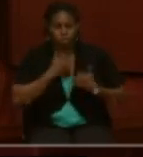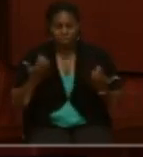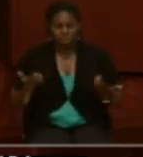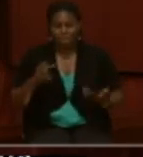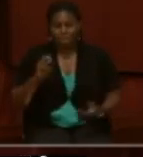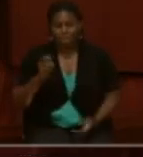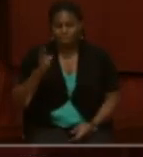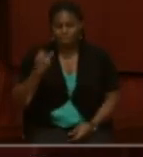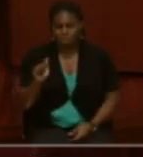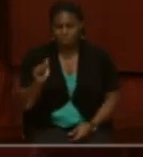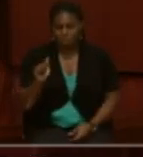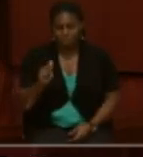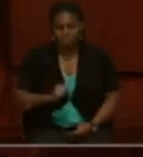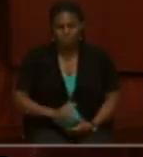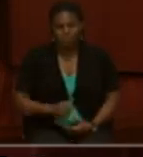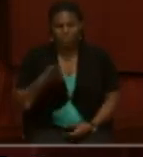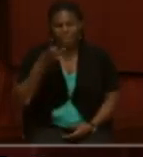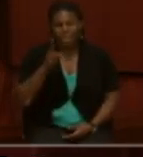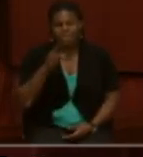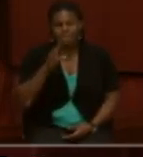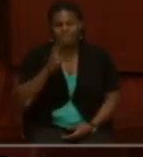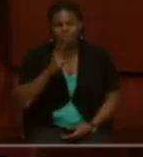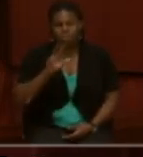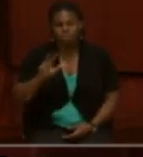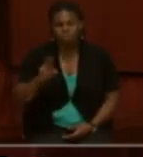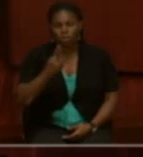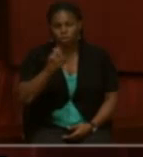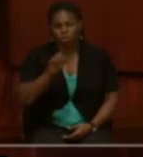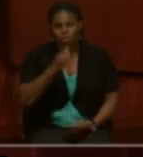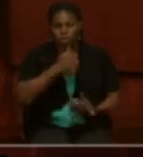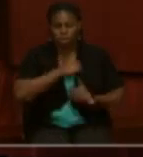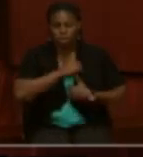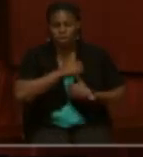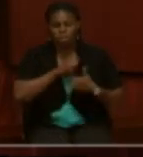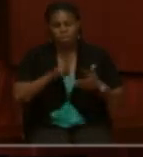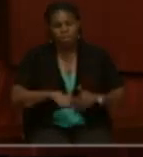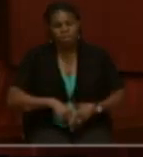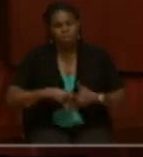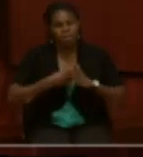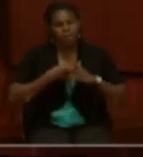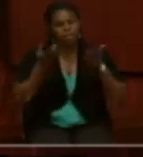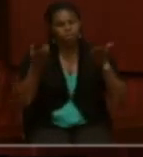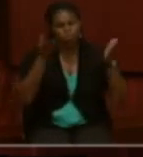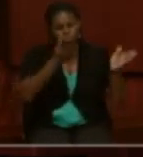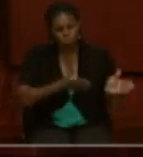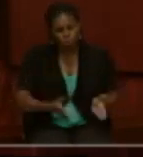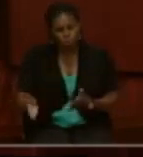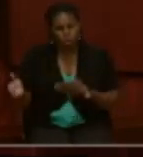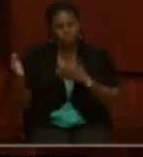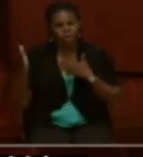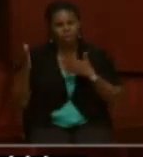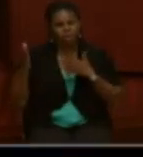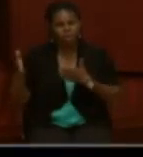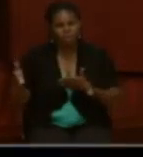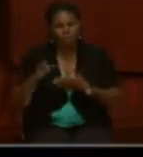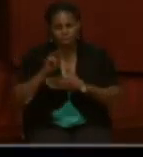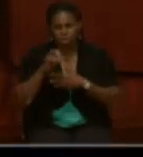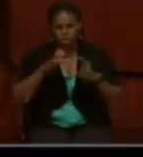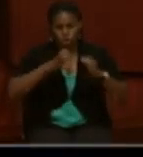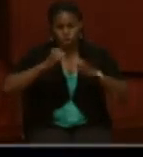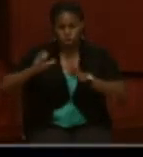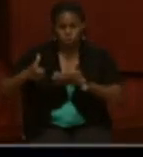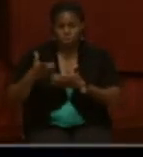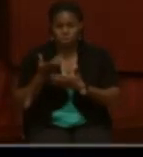In 1863, the U.S. began to organize regimental units of African Americans